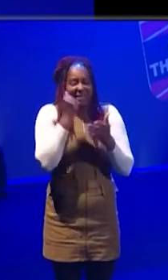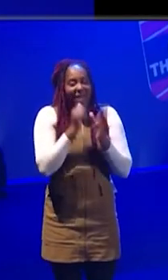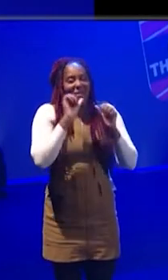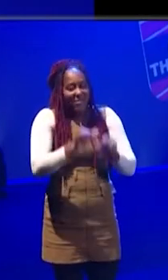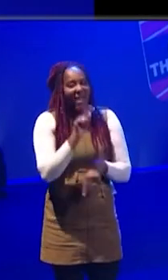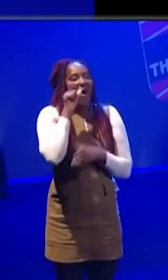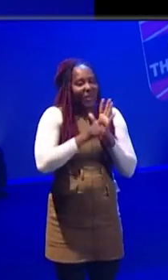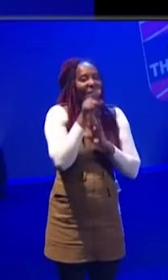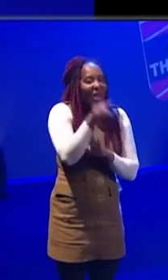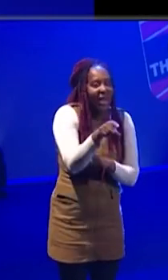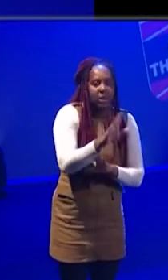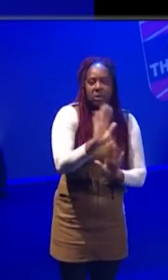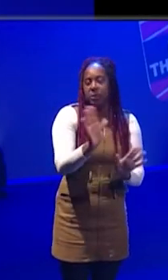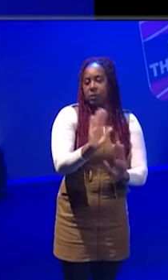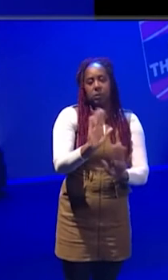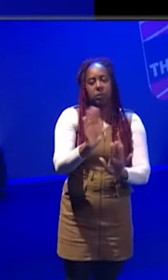You know, come on over.